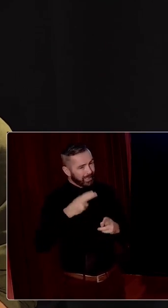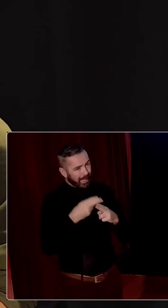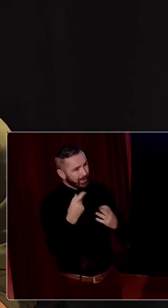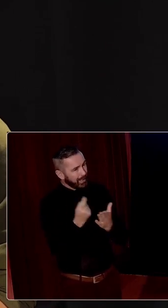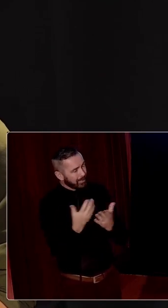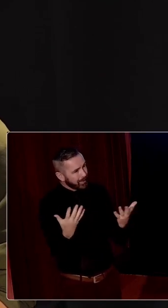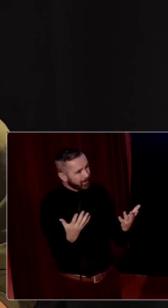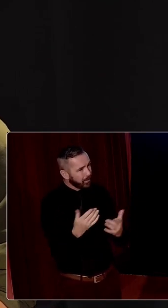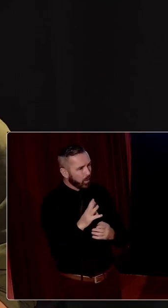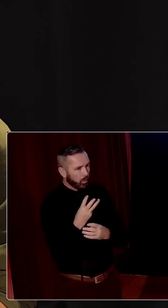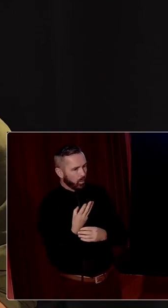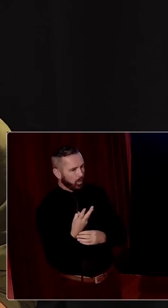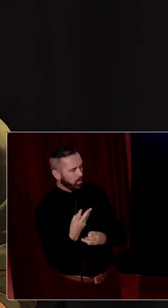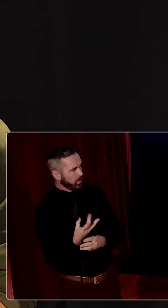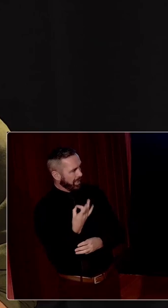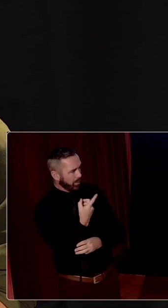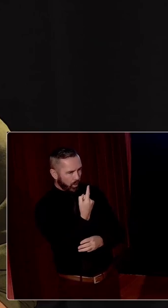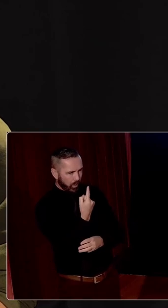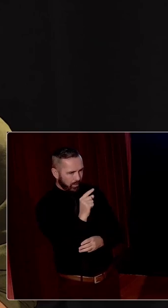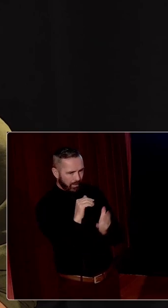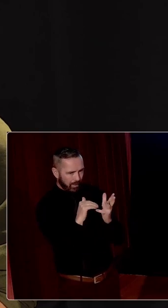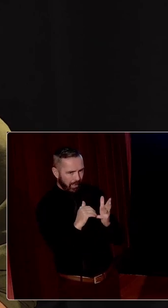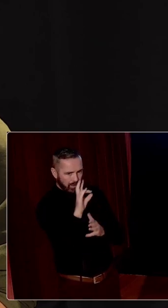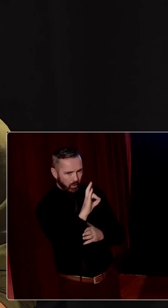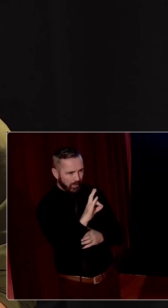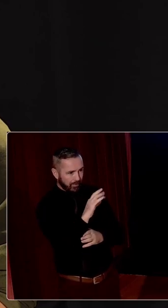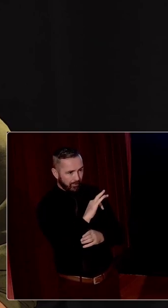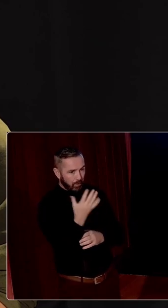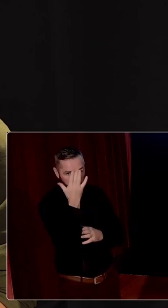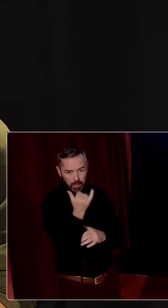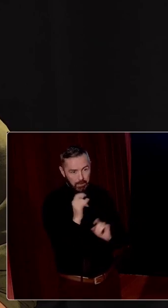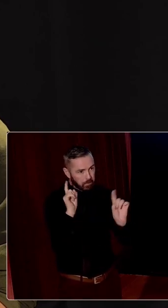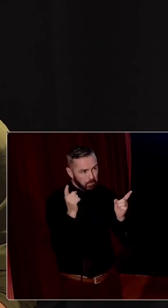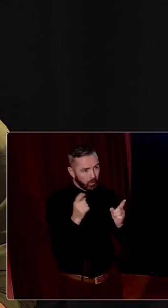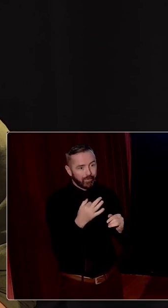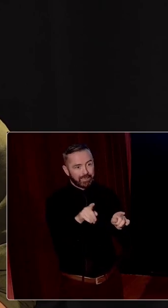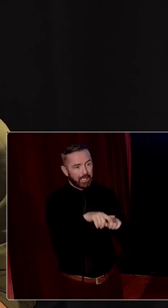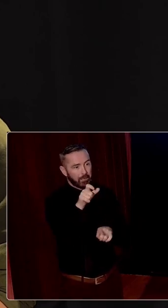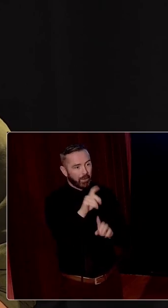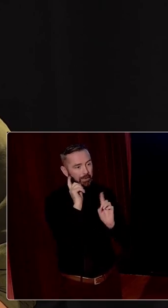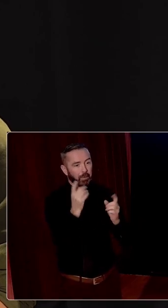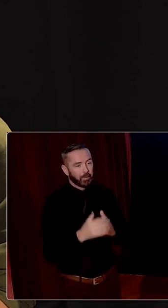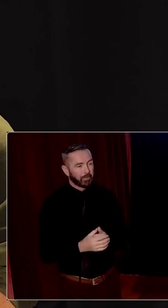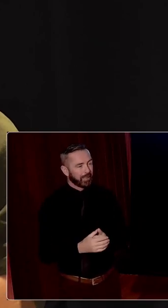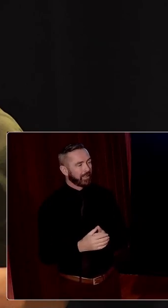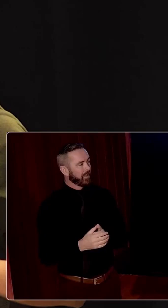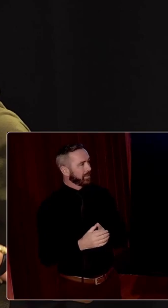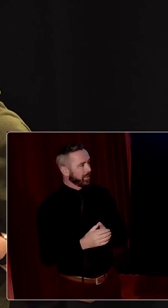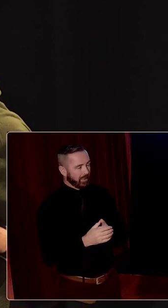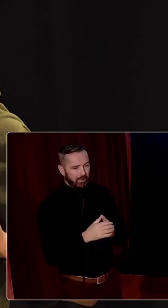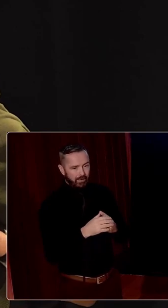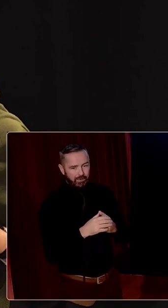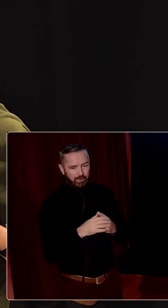of time. just want to ask one of the last question here again from anonymous. I don't know whether it's the same anonymous or not. The decade of